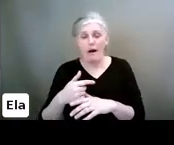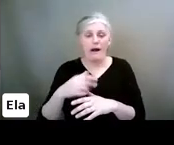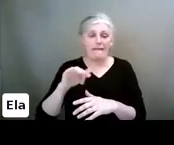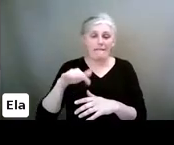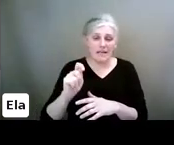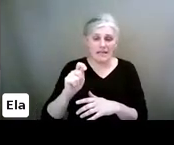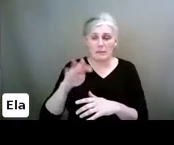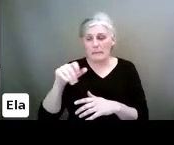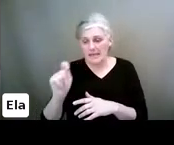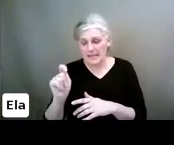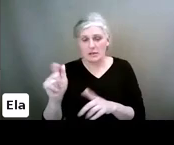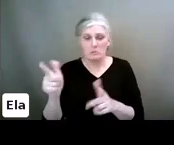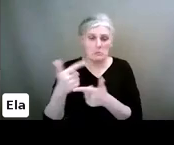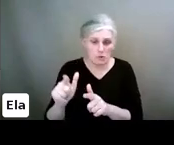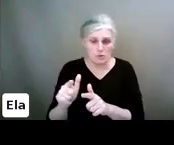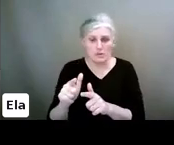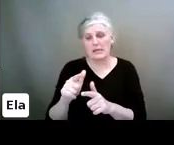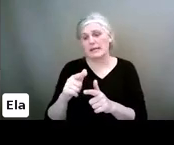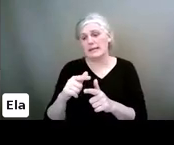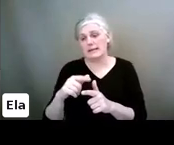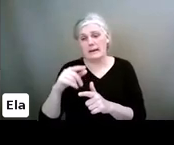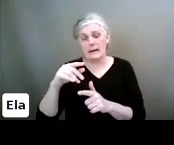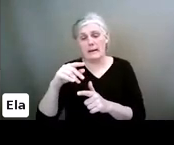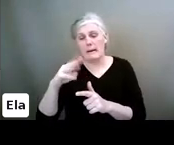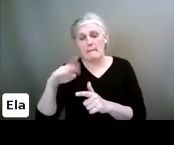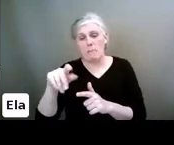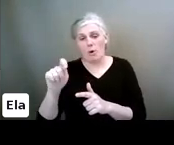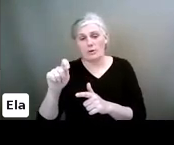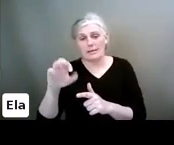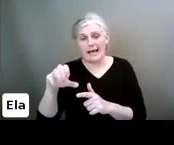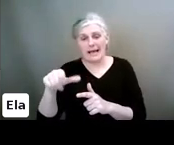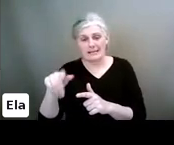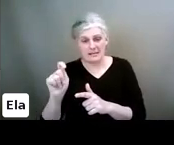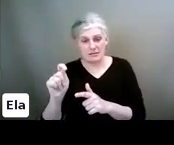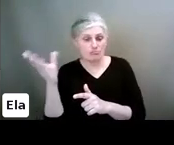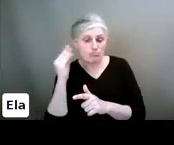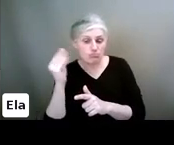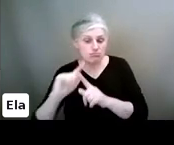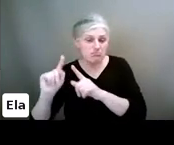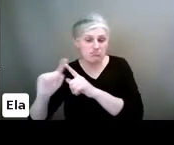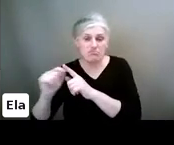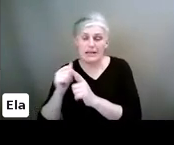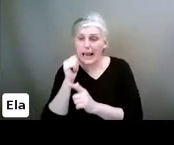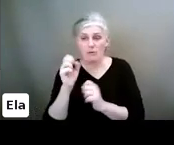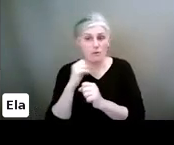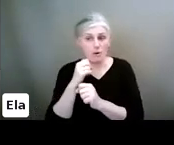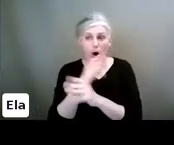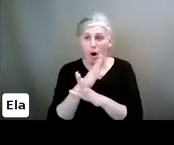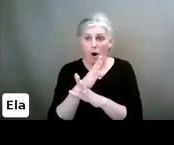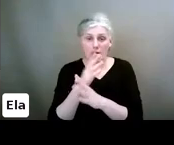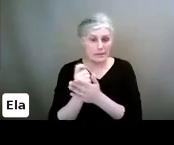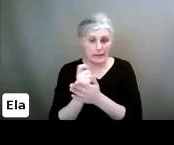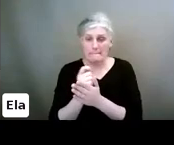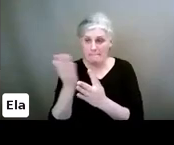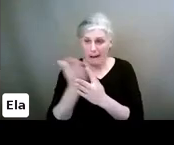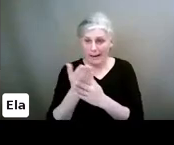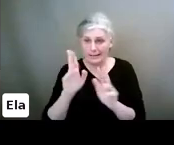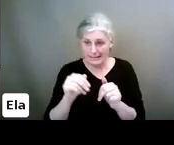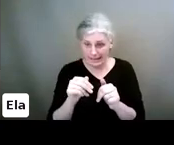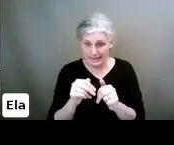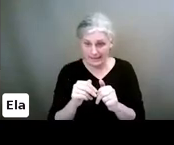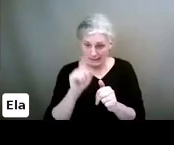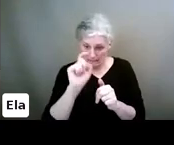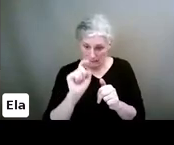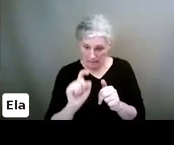photos, podcasts, you know, whatever it is that you can allow there. They're always allowed to access those. And then